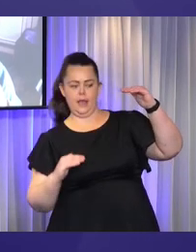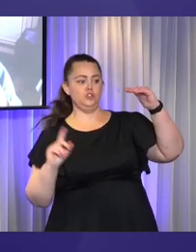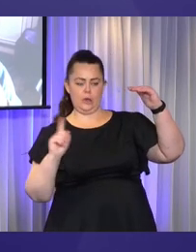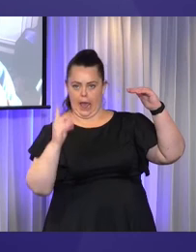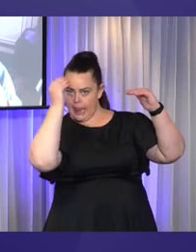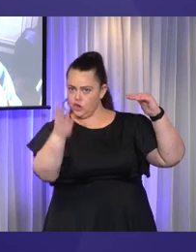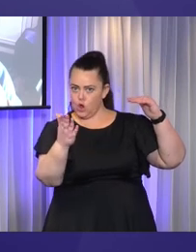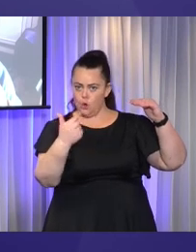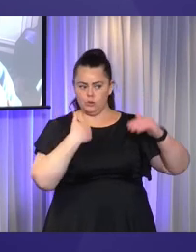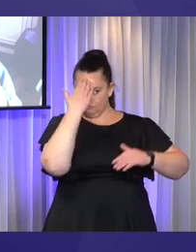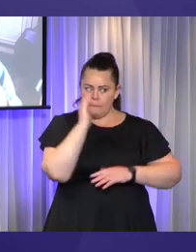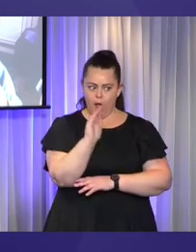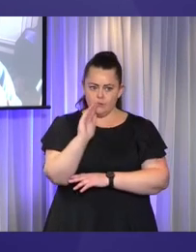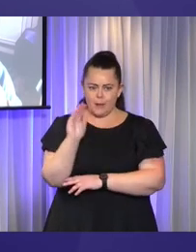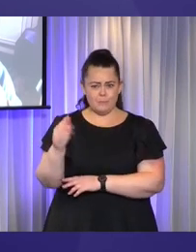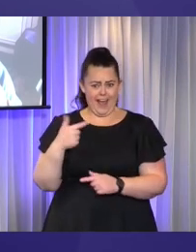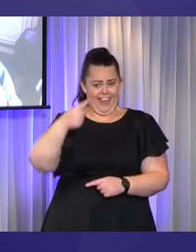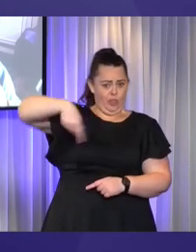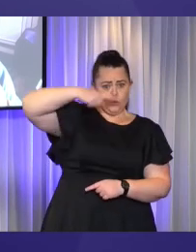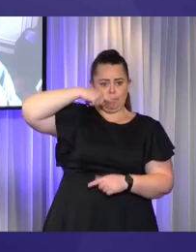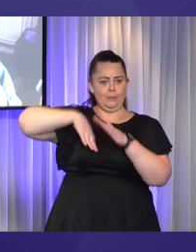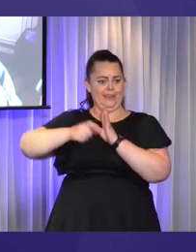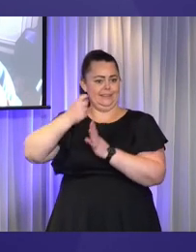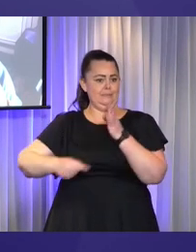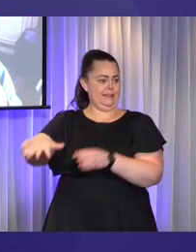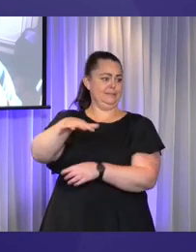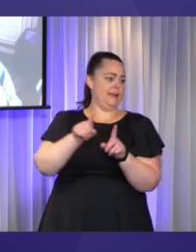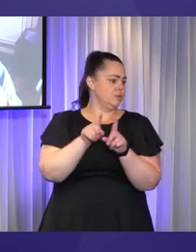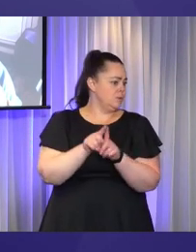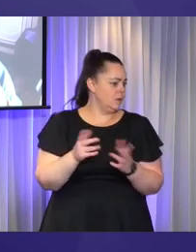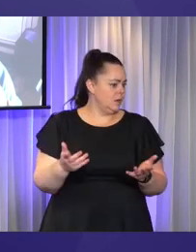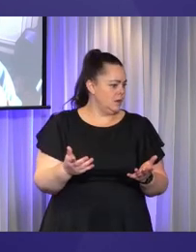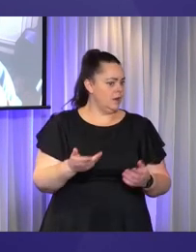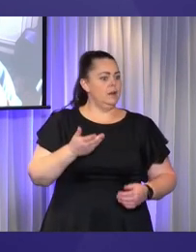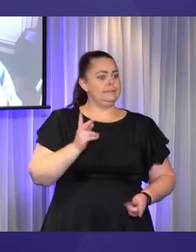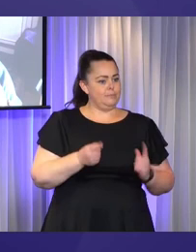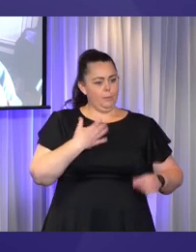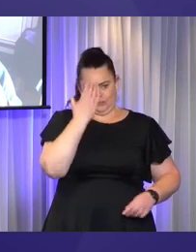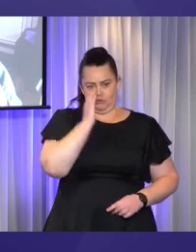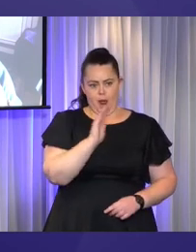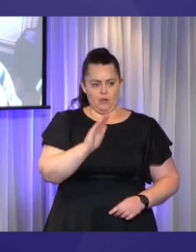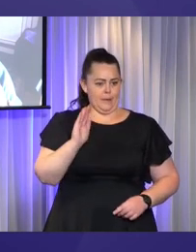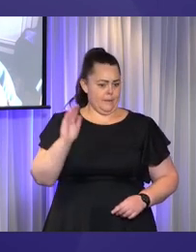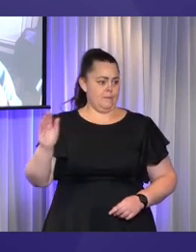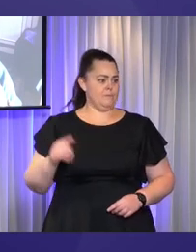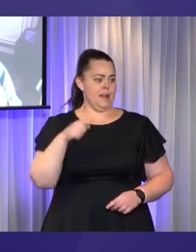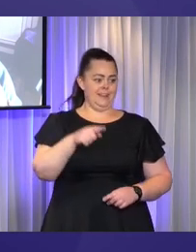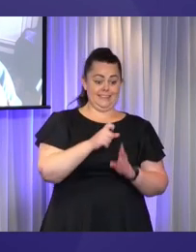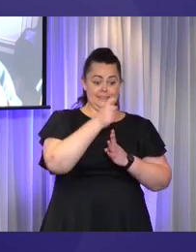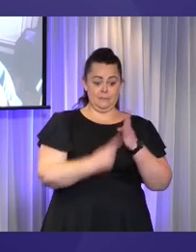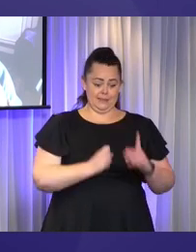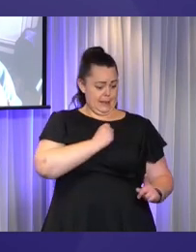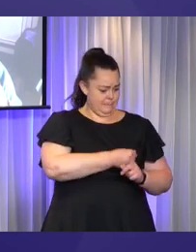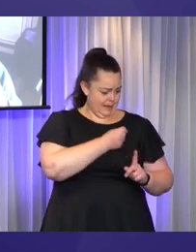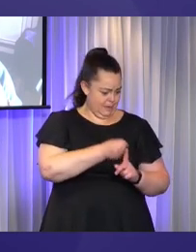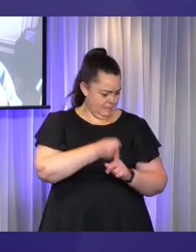other that these things impact on every aspect of our lives. And like I said, I just want to thank you, Anne, for raising it, because I think